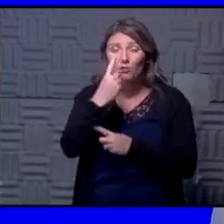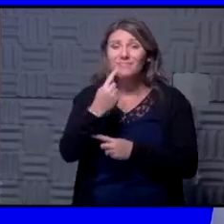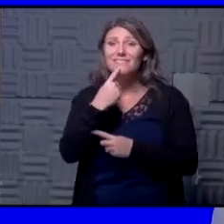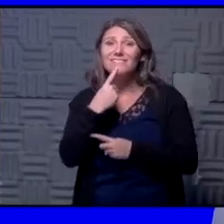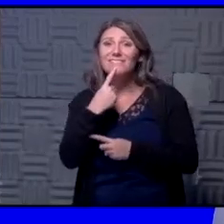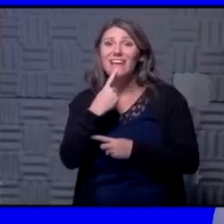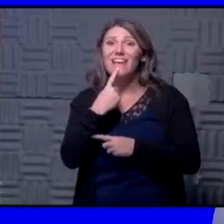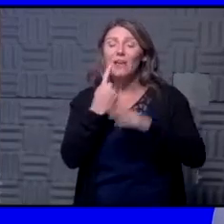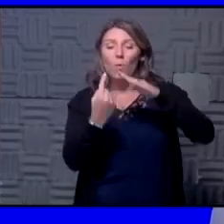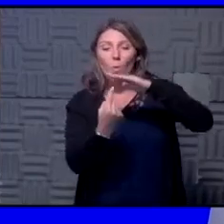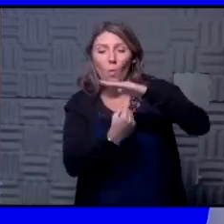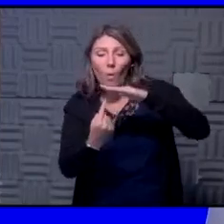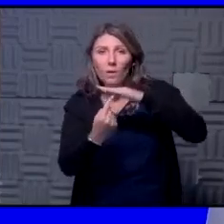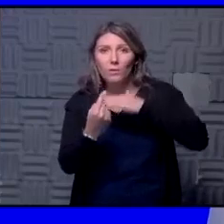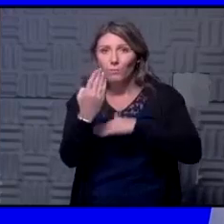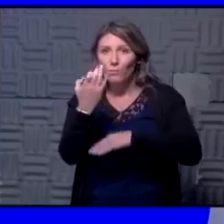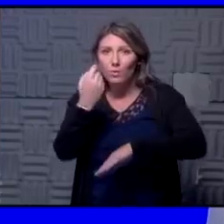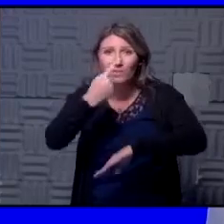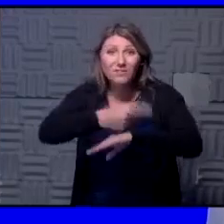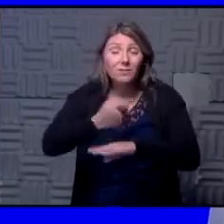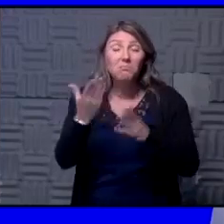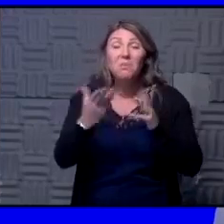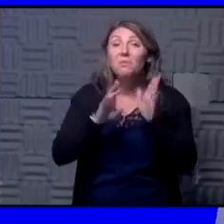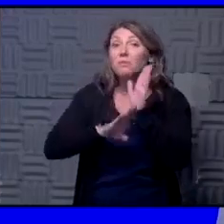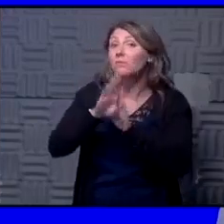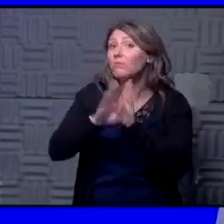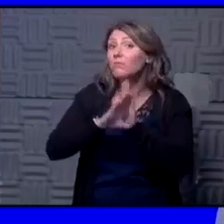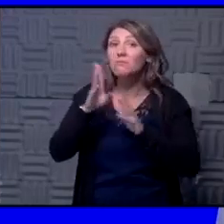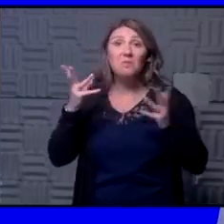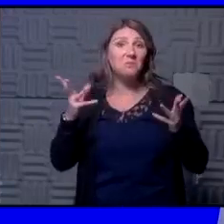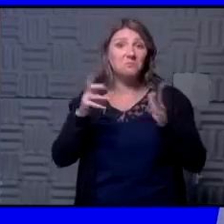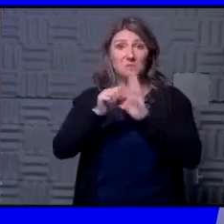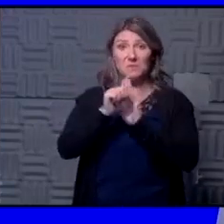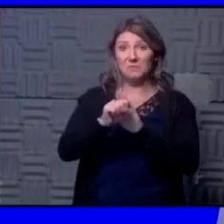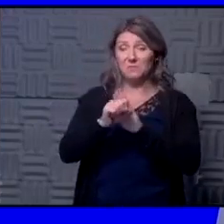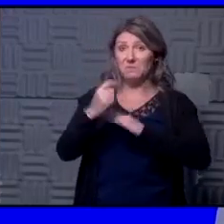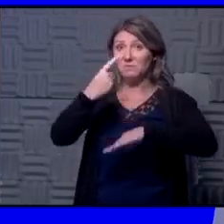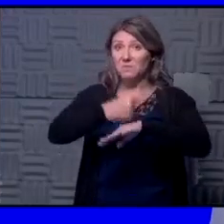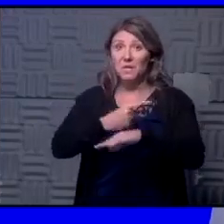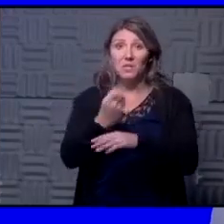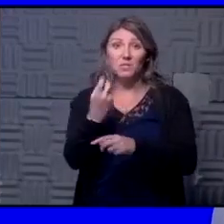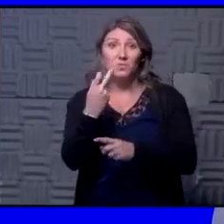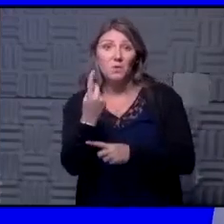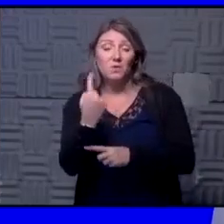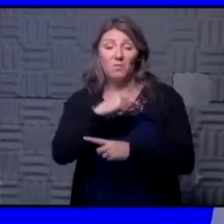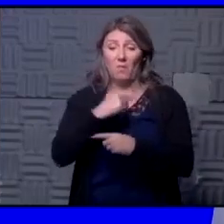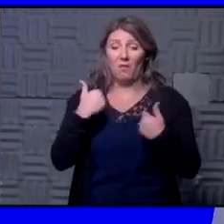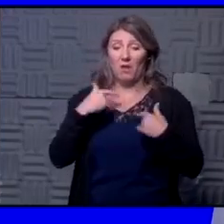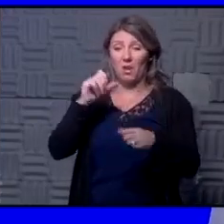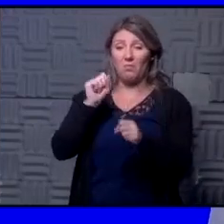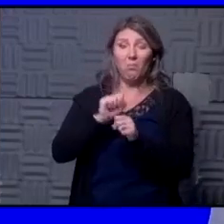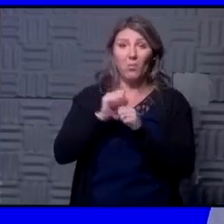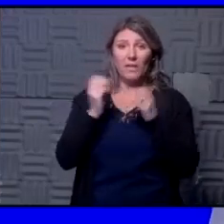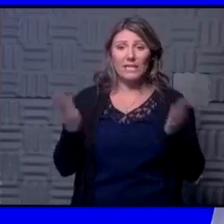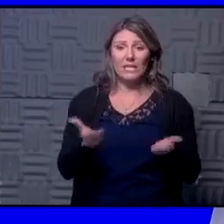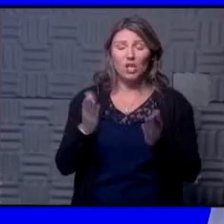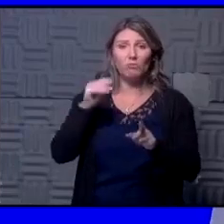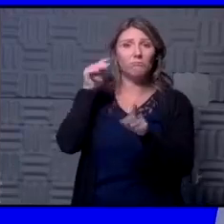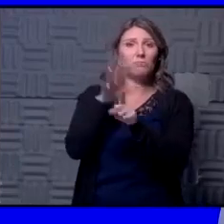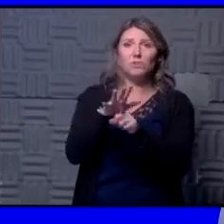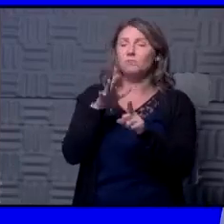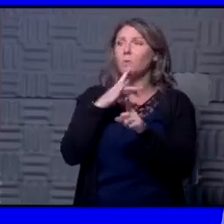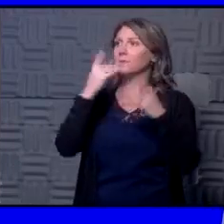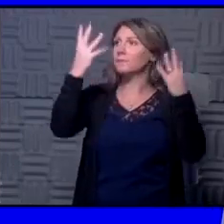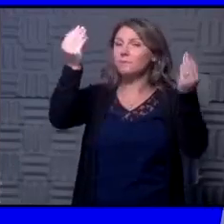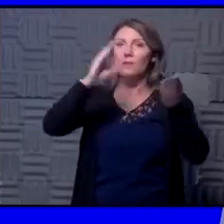quarantine for 14 days you may develop symptoms at day 12. we had an employee here who was exposed um at you know